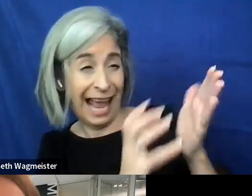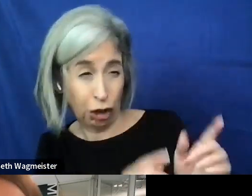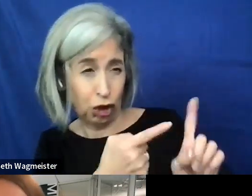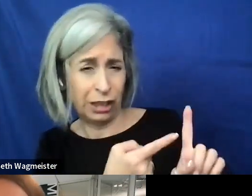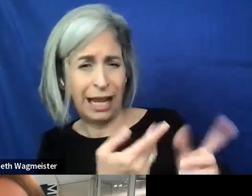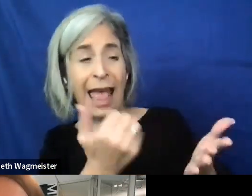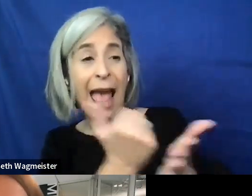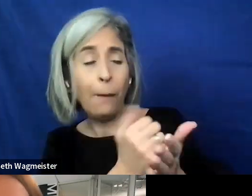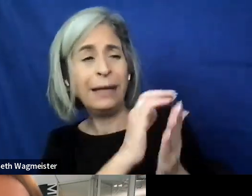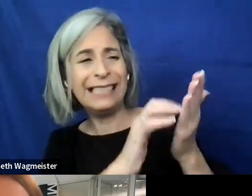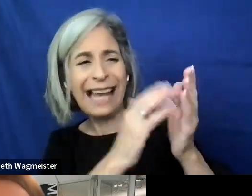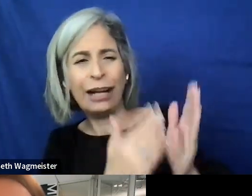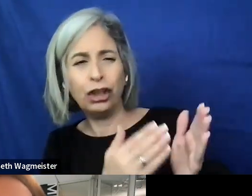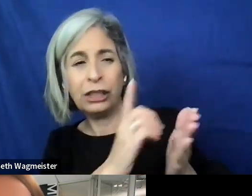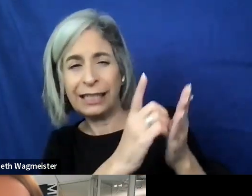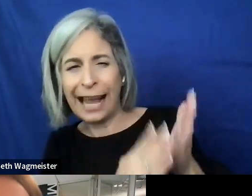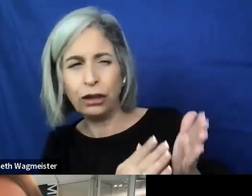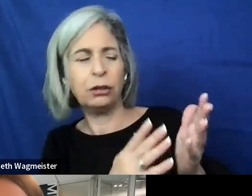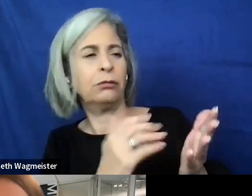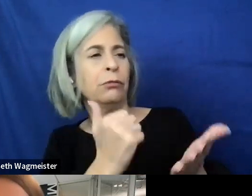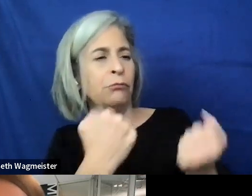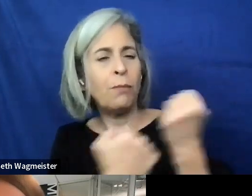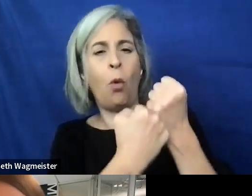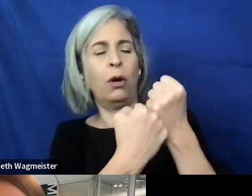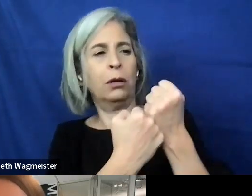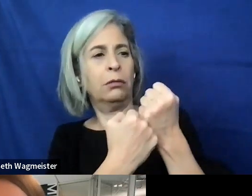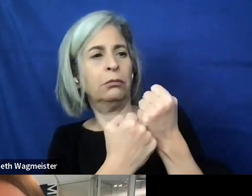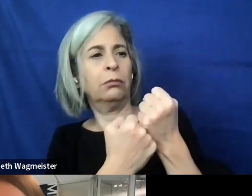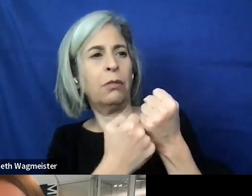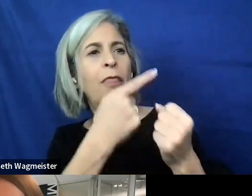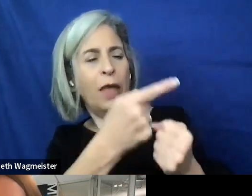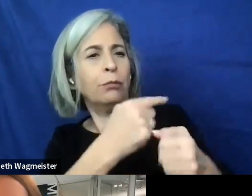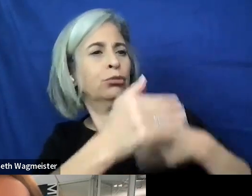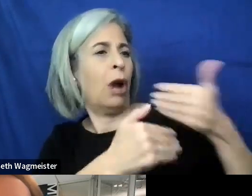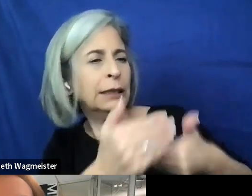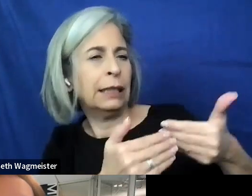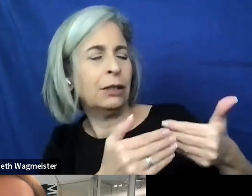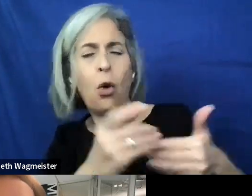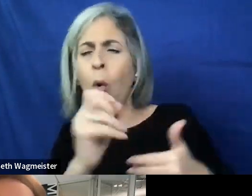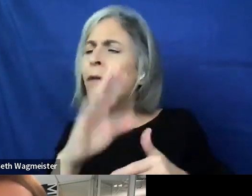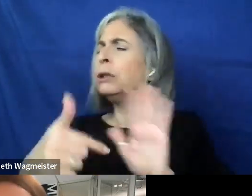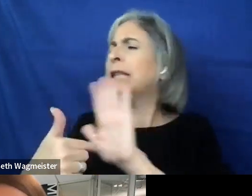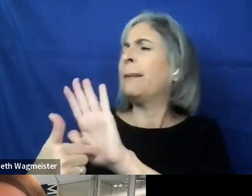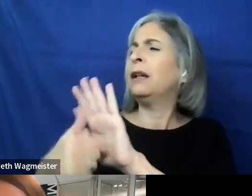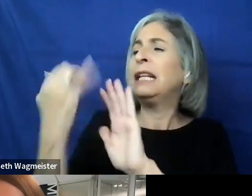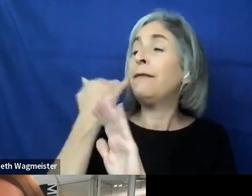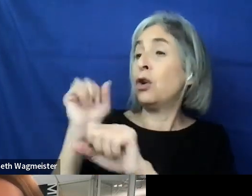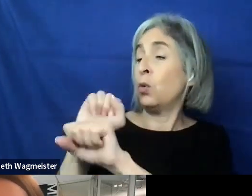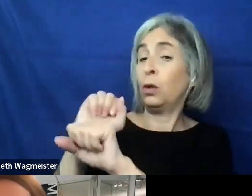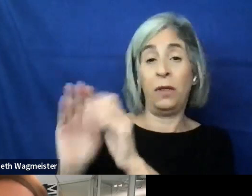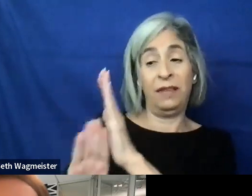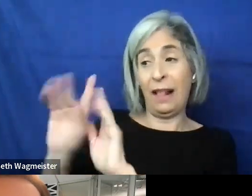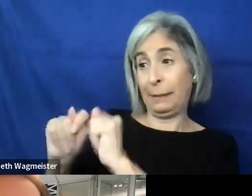helping the designers and supporting them to build accessibility processes in from the outset. Or for example, they're working with the development teams